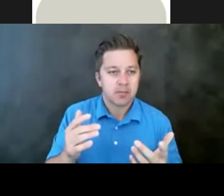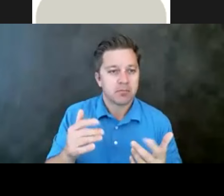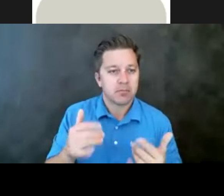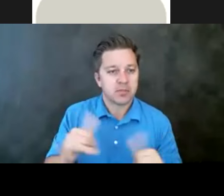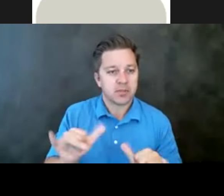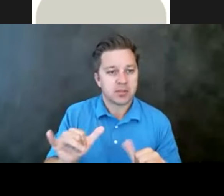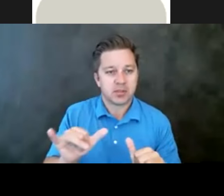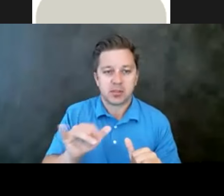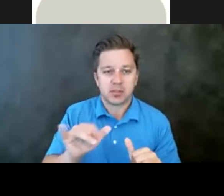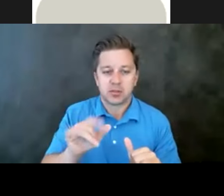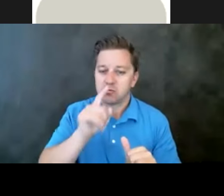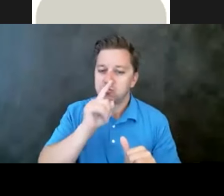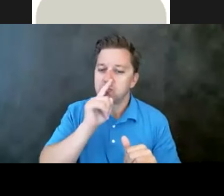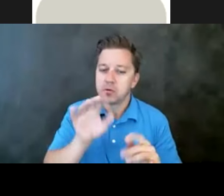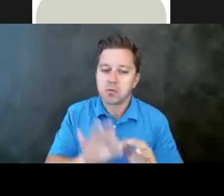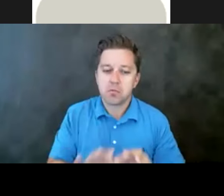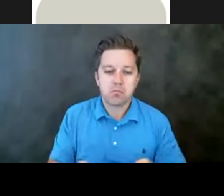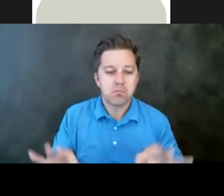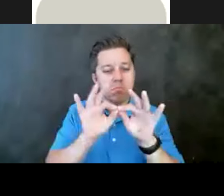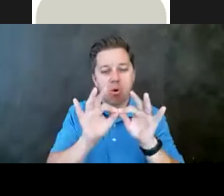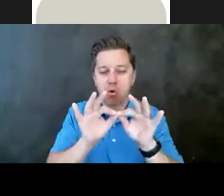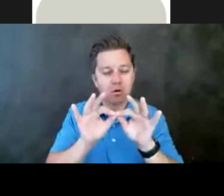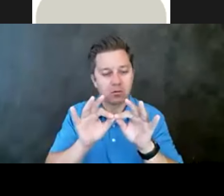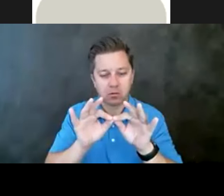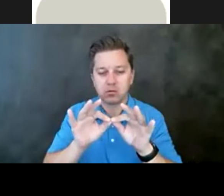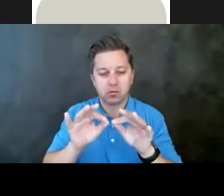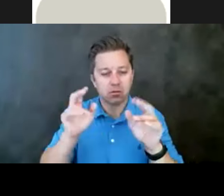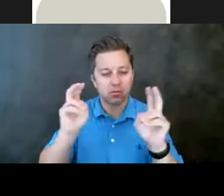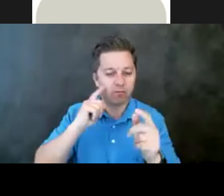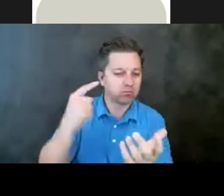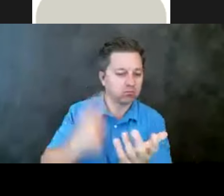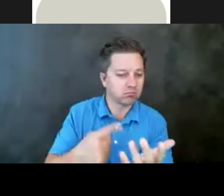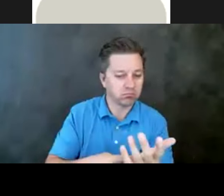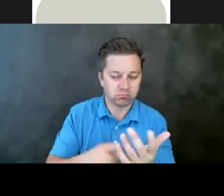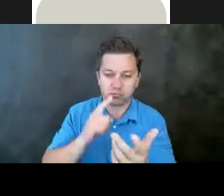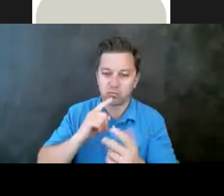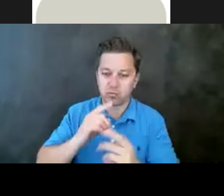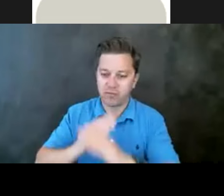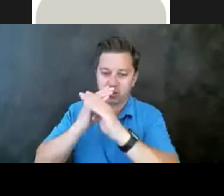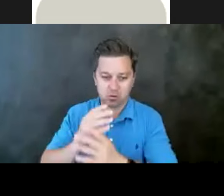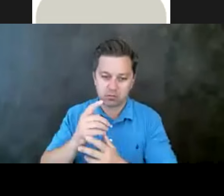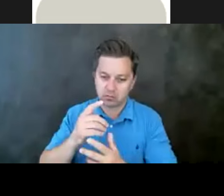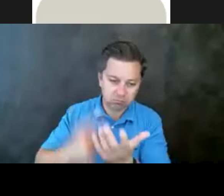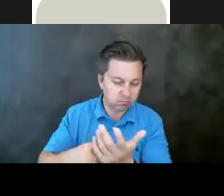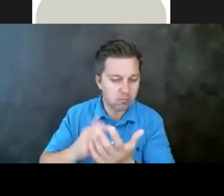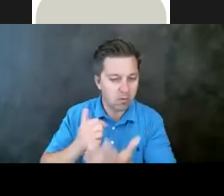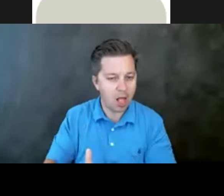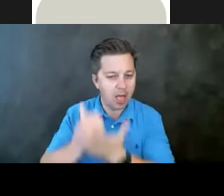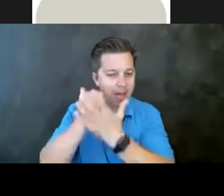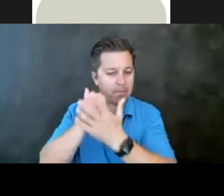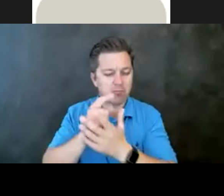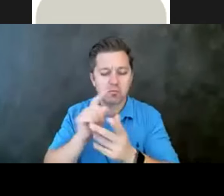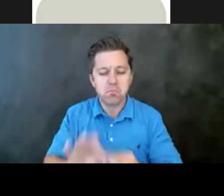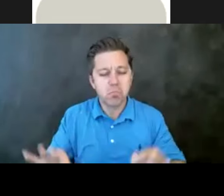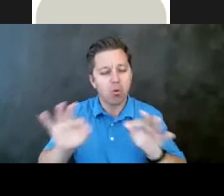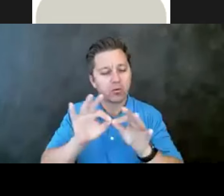because, again, it is shown to be one of the most effective strategies. That being said, I think it's also important that we message effectively